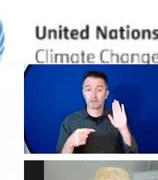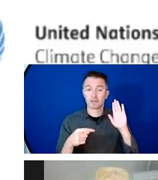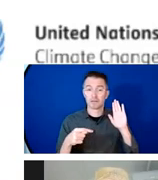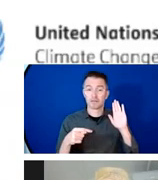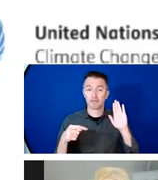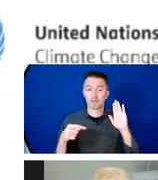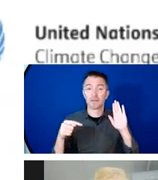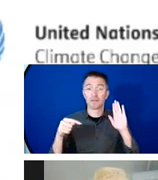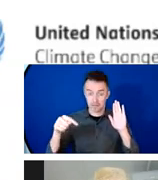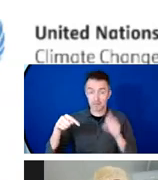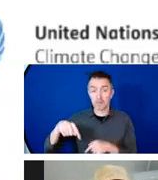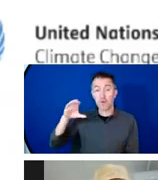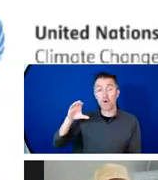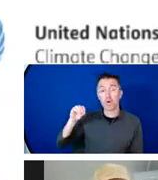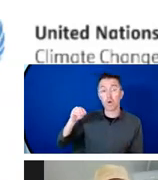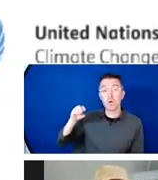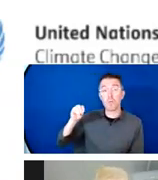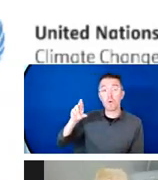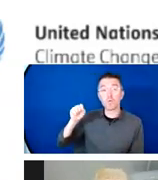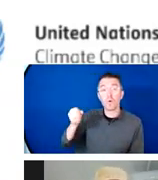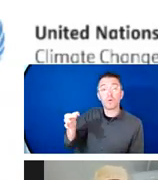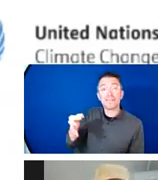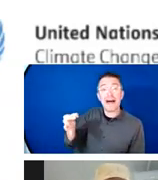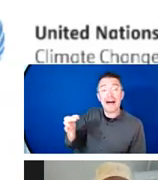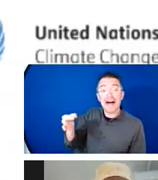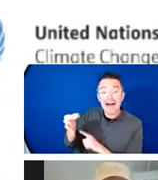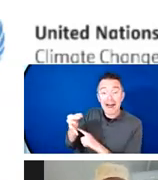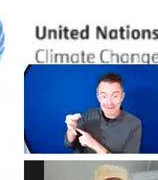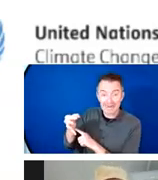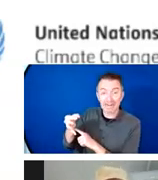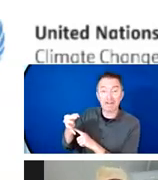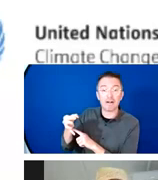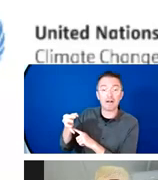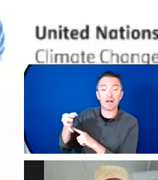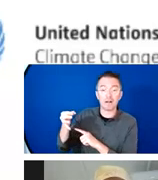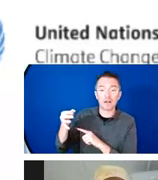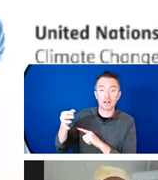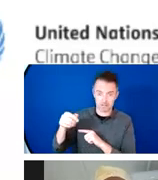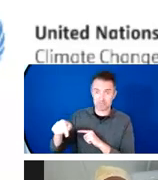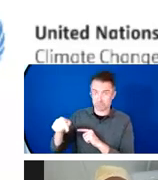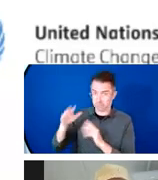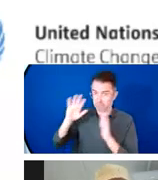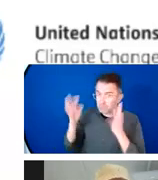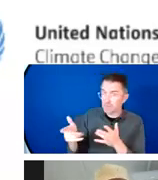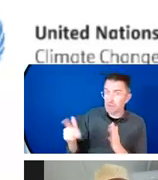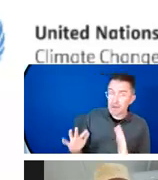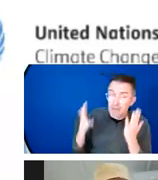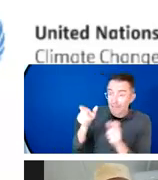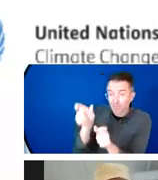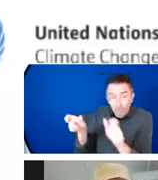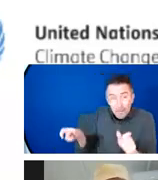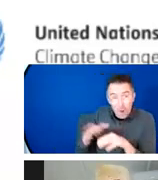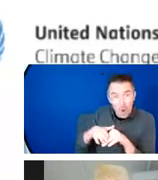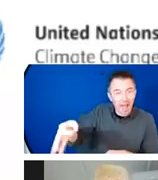improving women's agency and the agency of young people which will help them better face the recurrent effects of climate